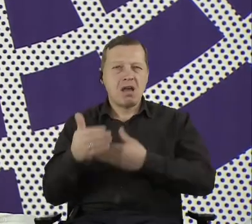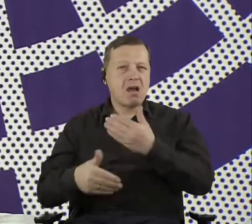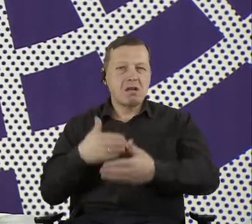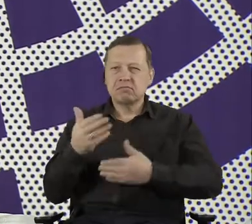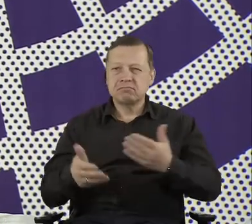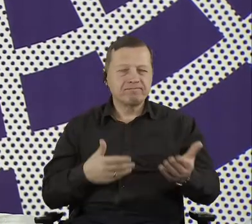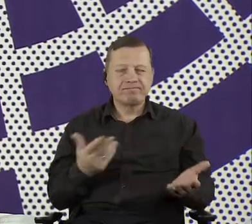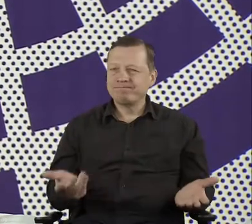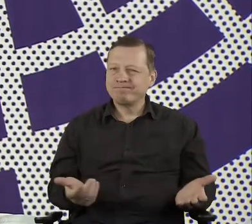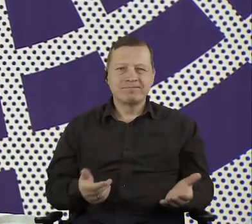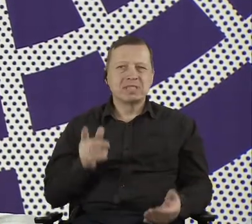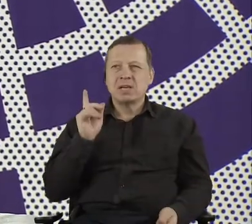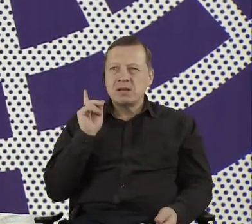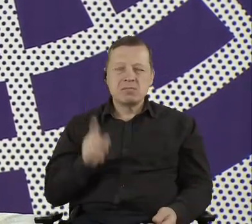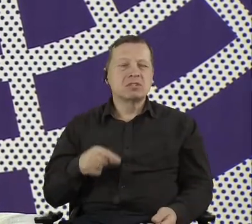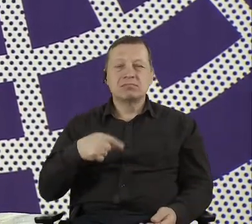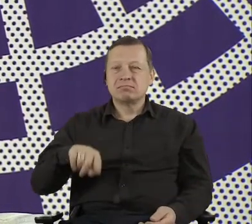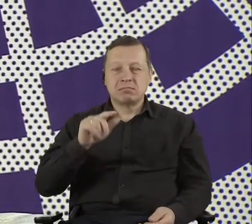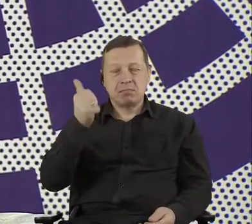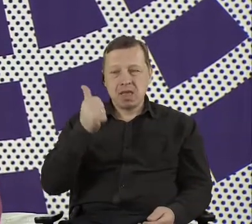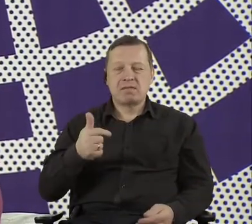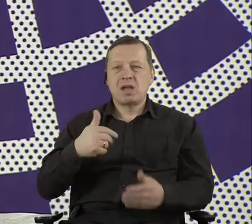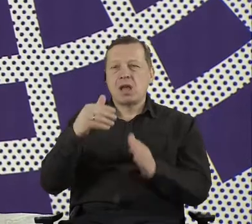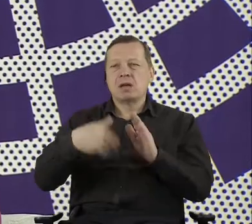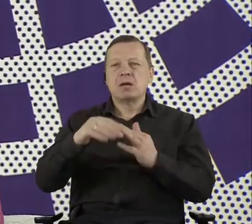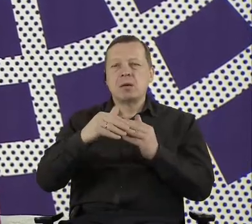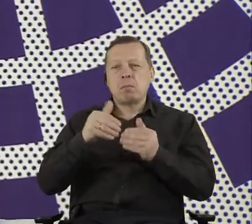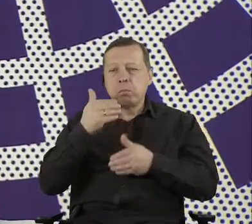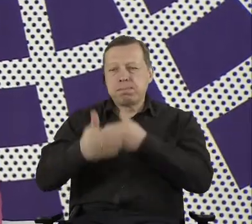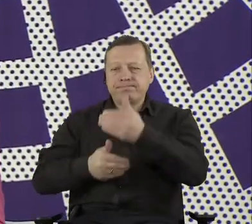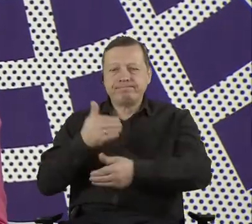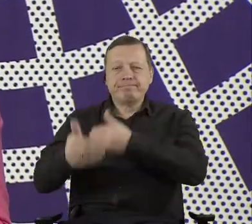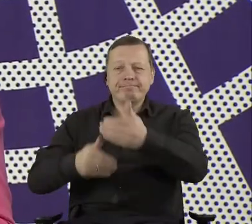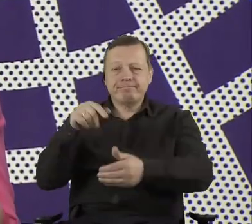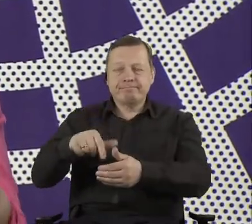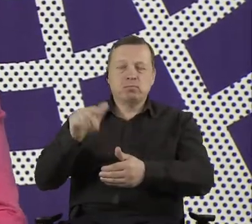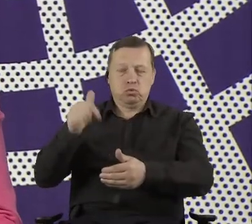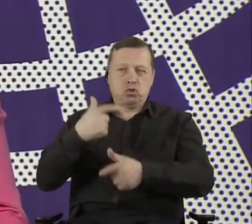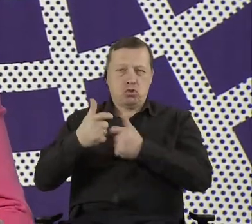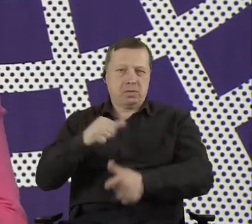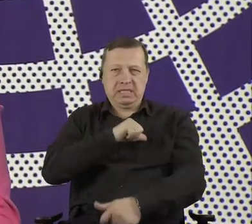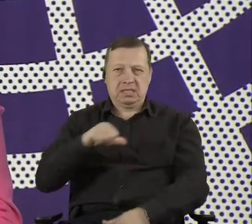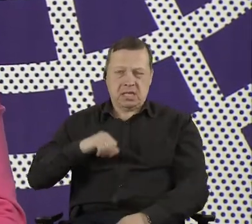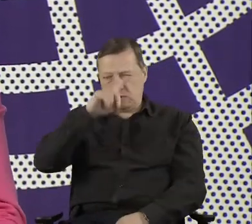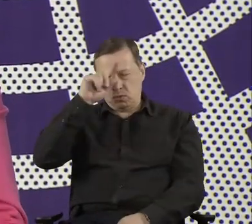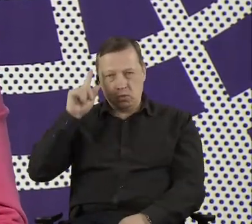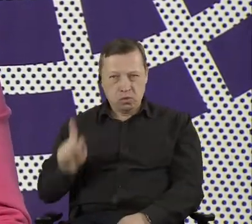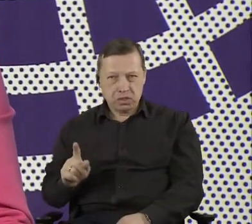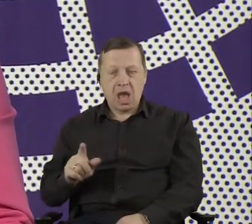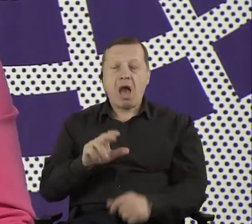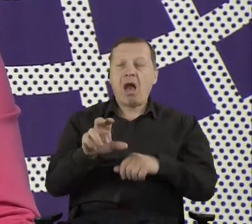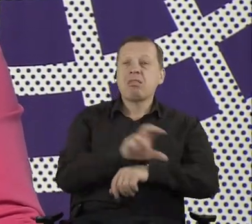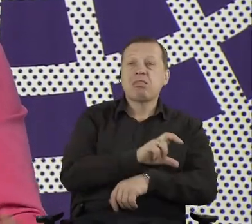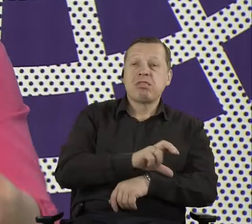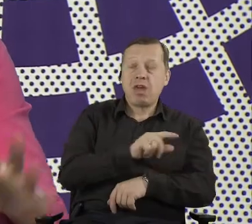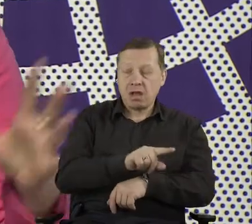the institutions or the processes first ourselves, and then technology is just serving our aims in doing that.